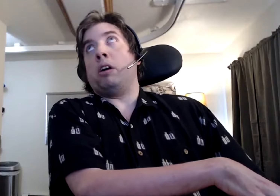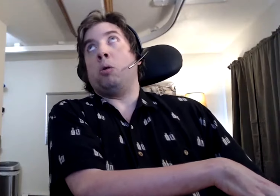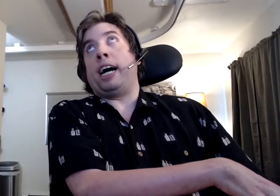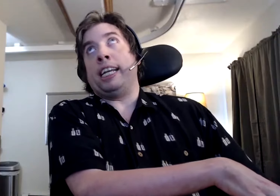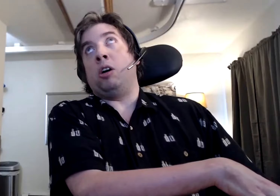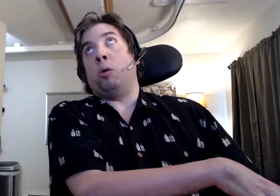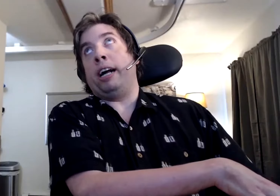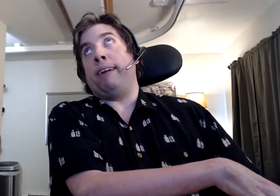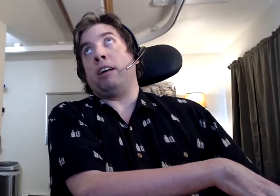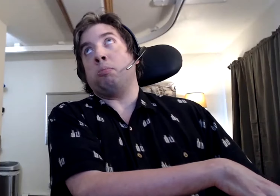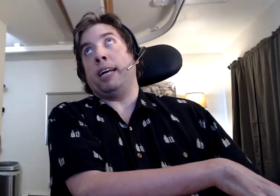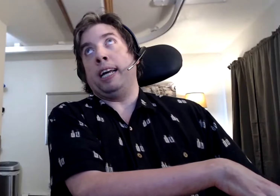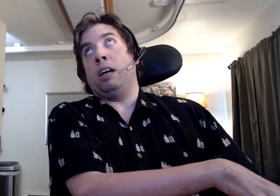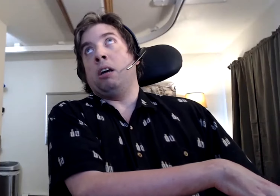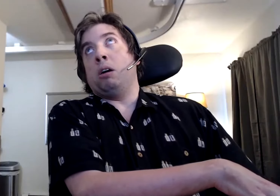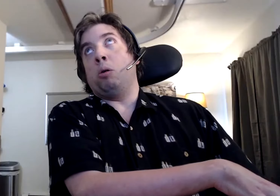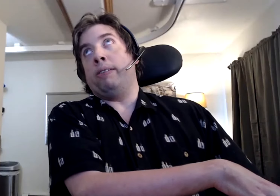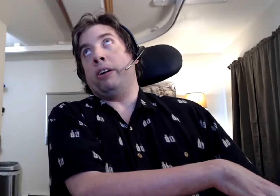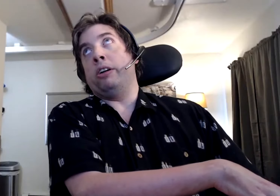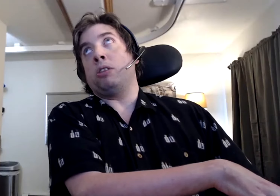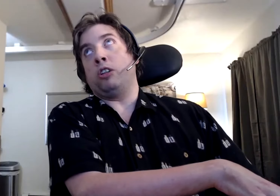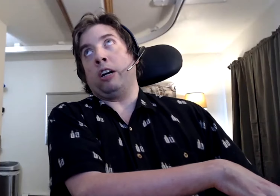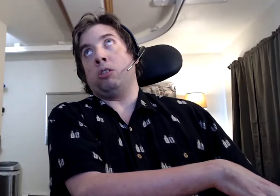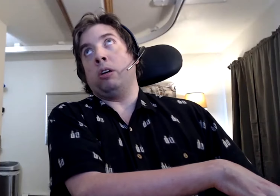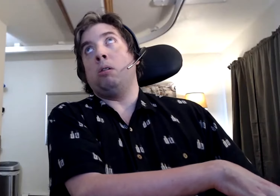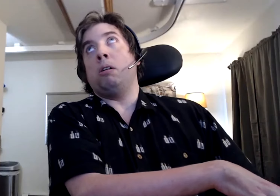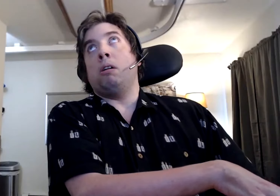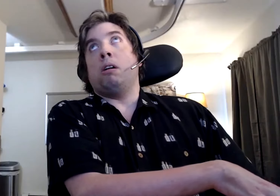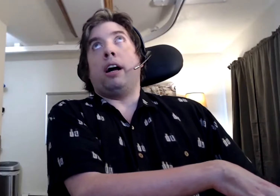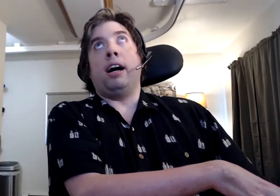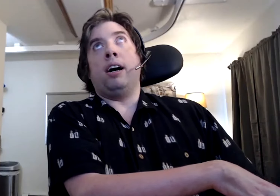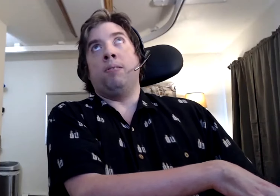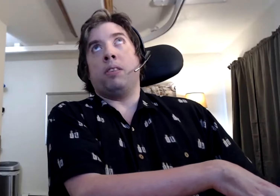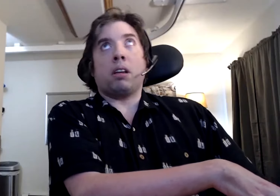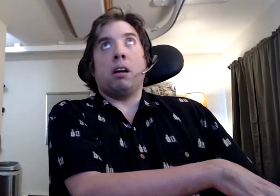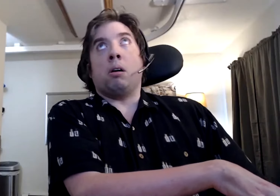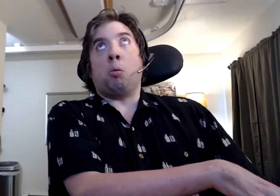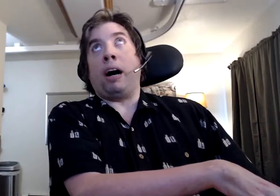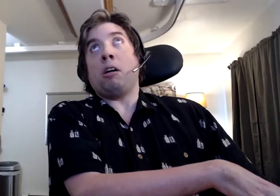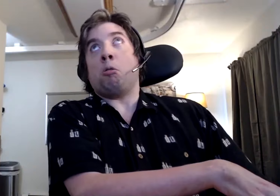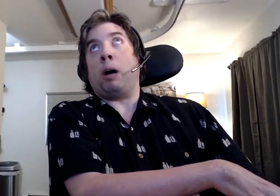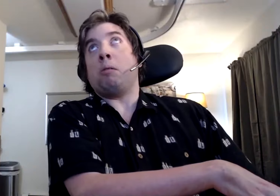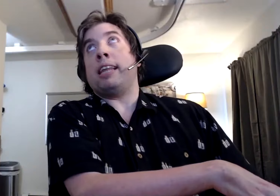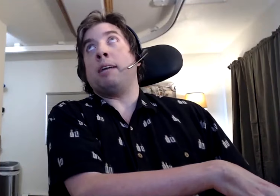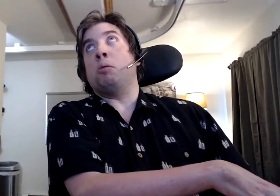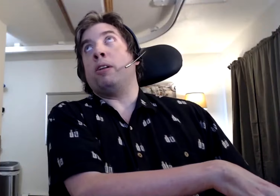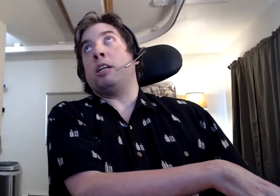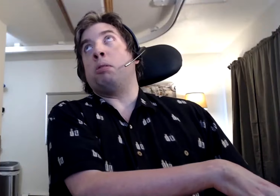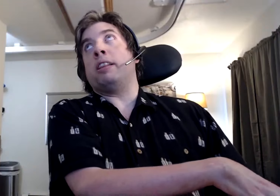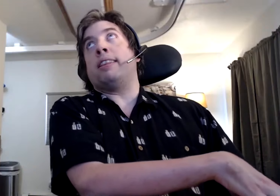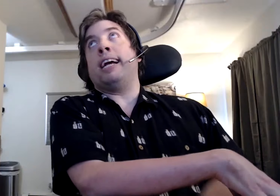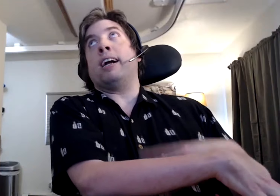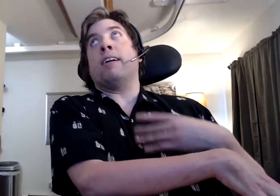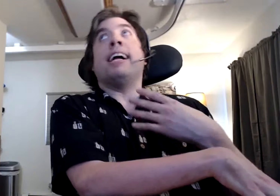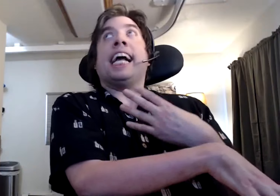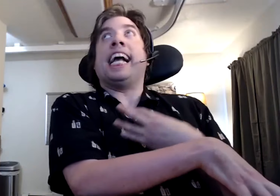who I know have asked me who I've introduced the channel to, um, why, why would they be willing to